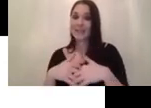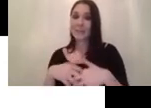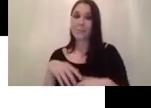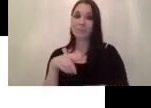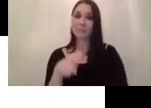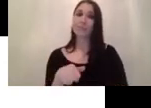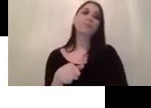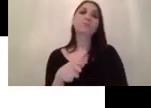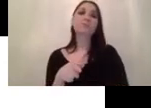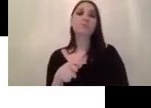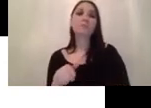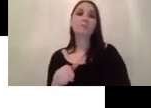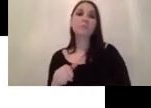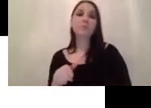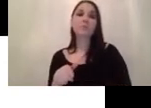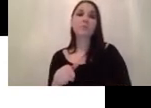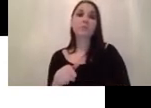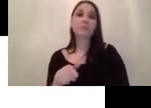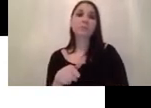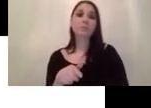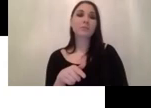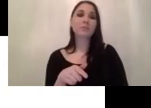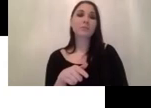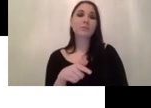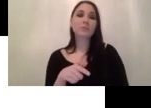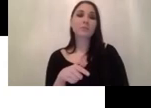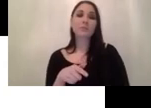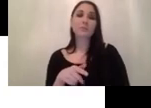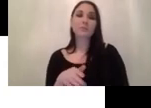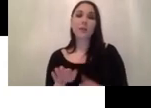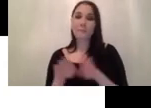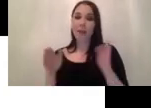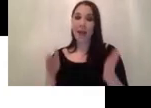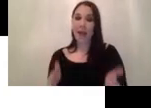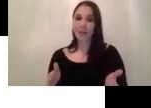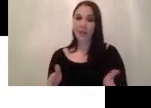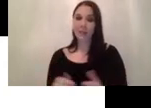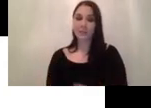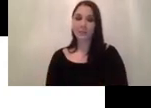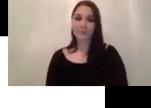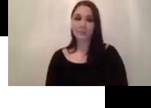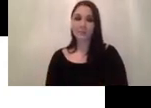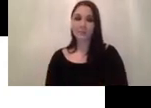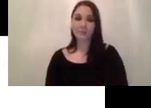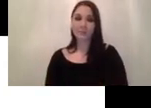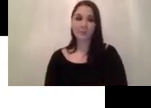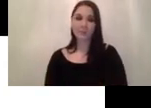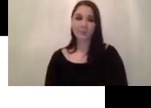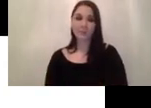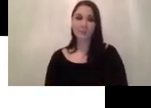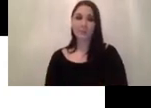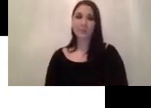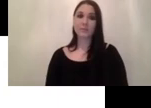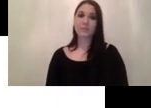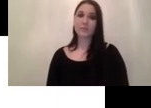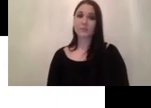is the a bench okay this is the bench and then uh the camera